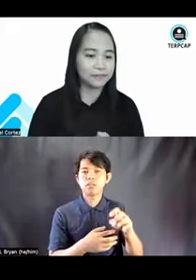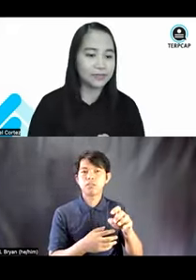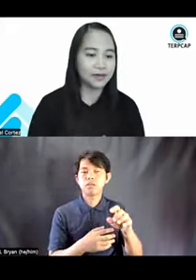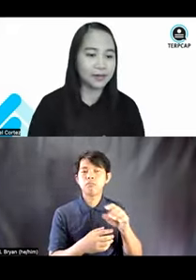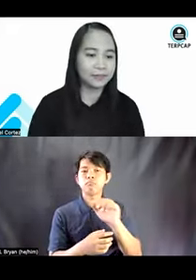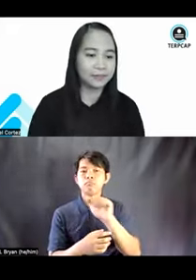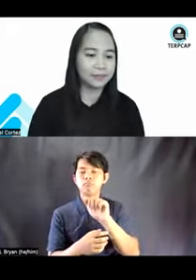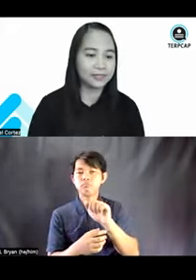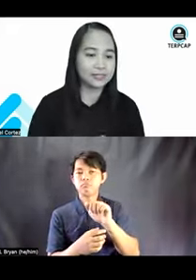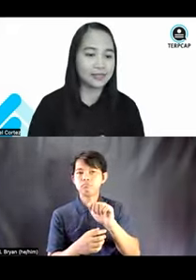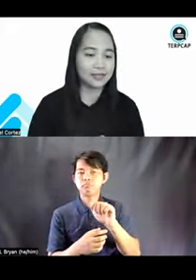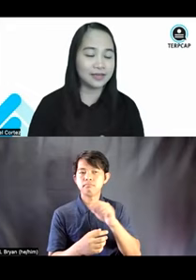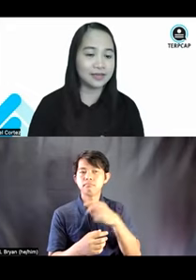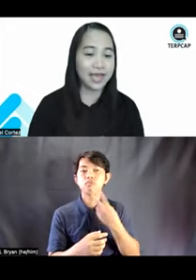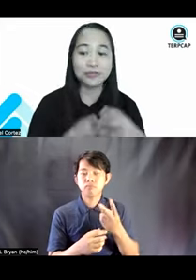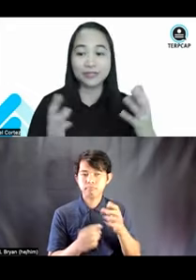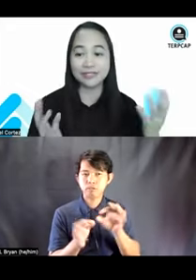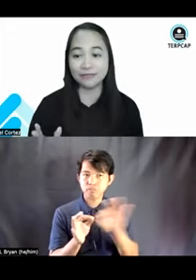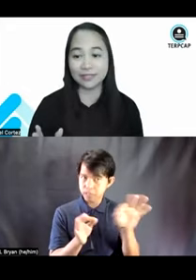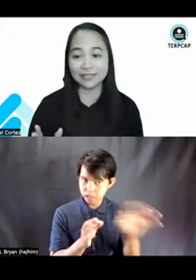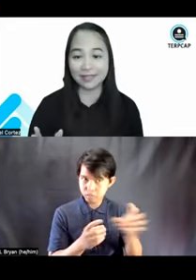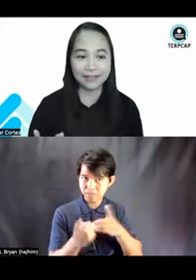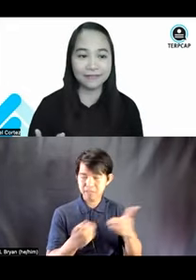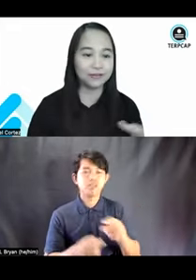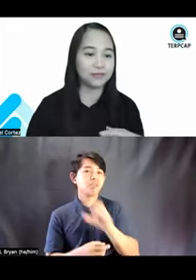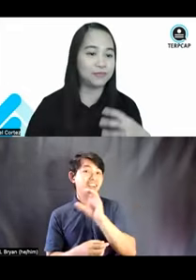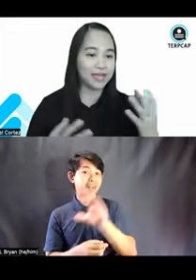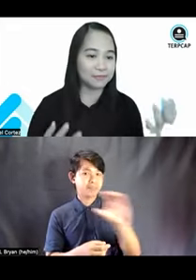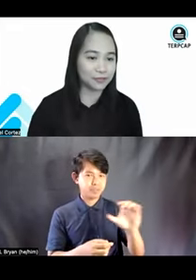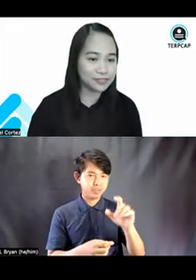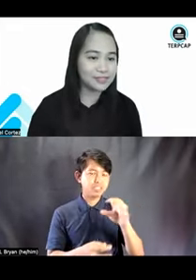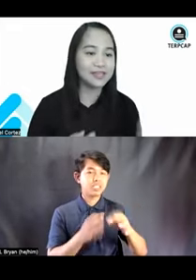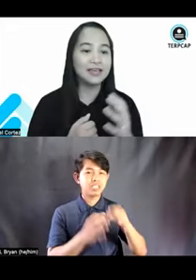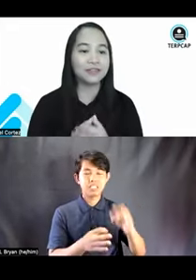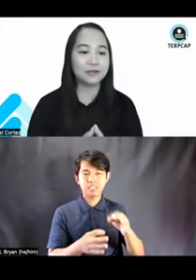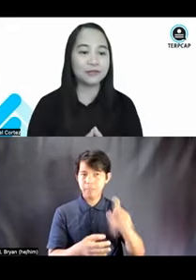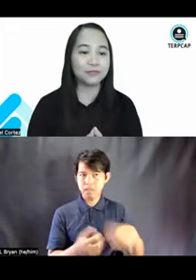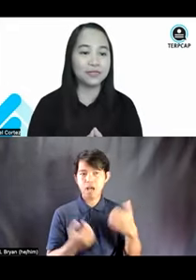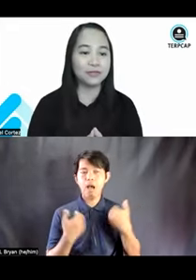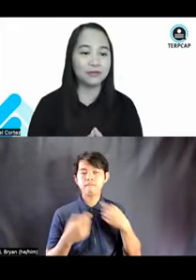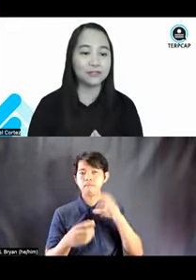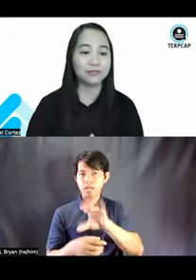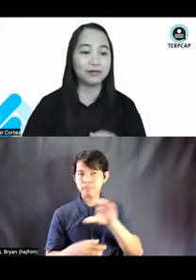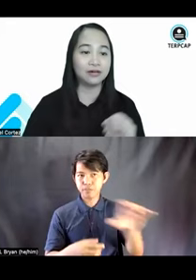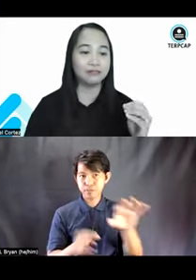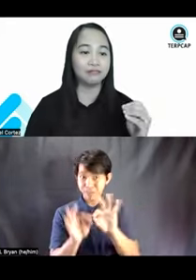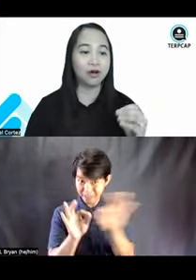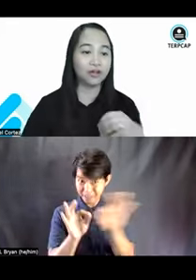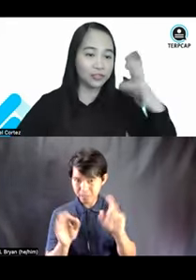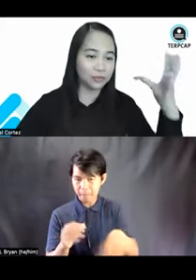or let's say captions. If it's live, there should be captions. There should be also